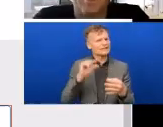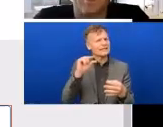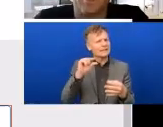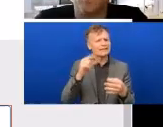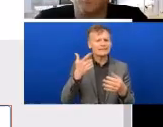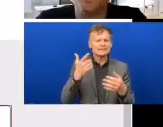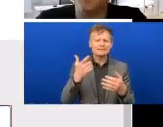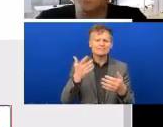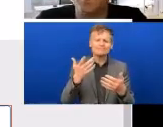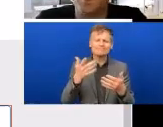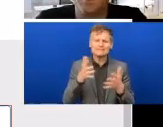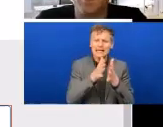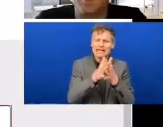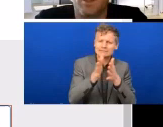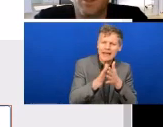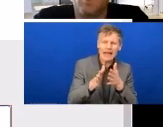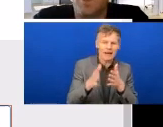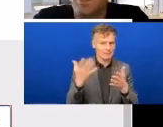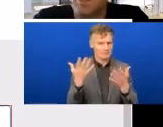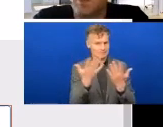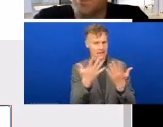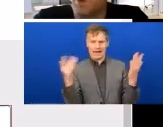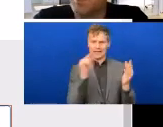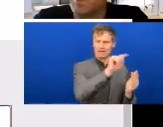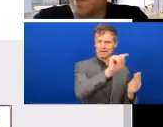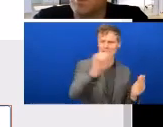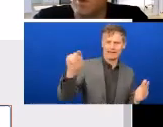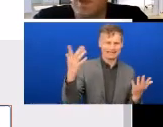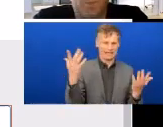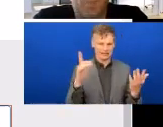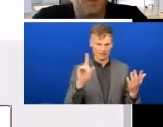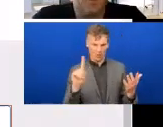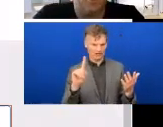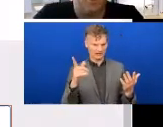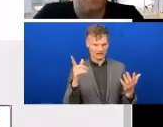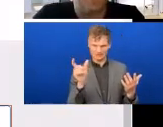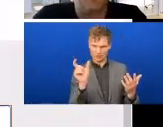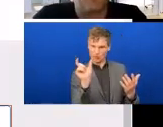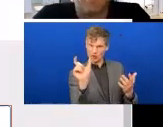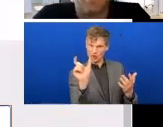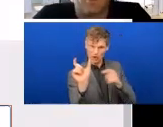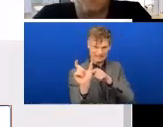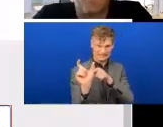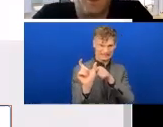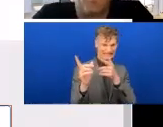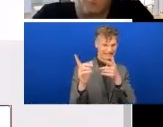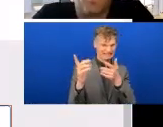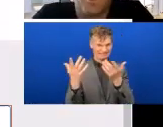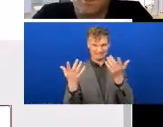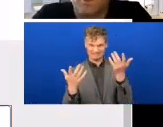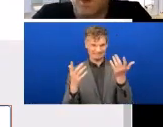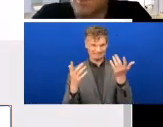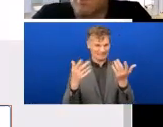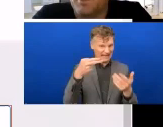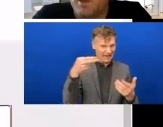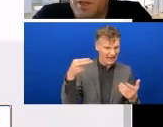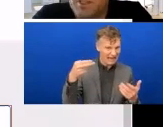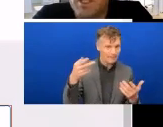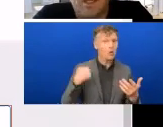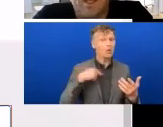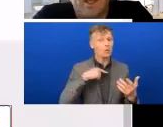toolkit is actually what was the terminology we should use, what should we call it. And we ended up using the word